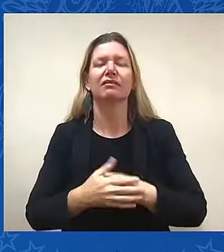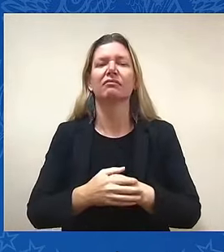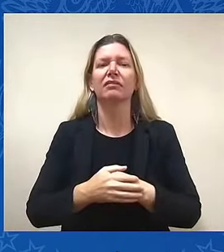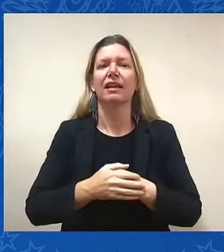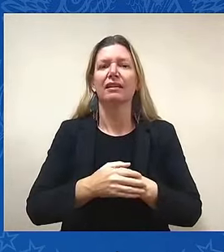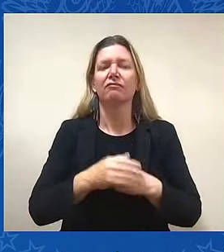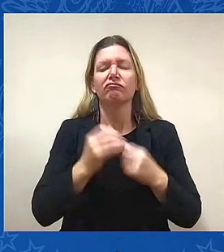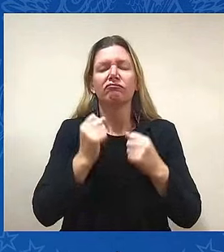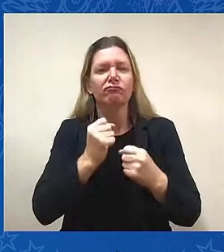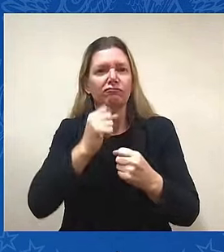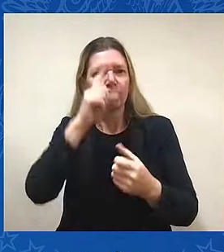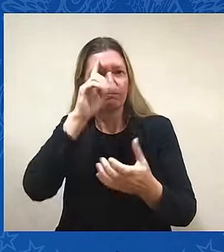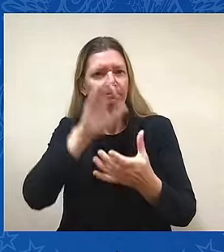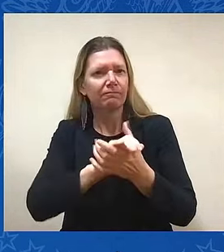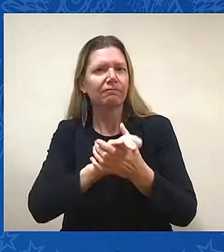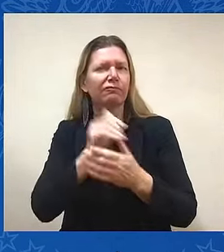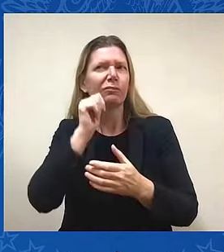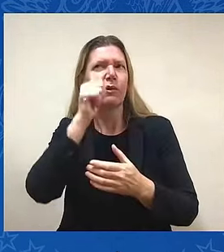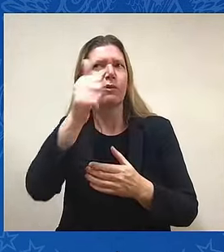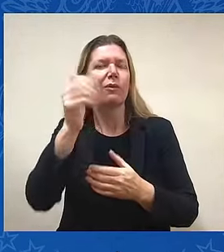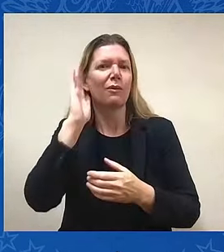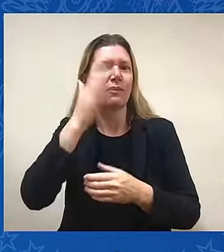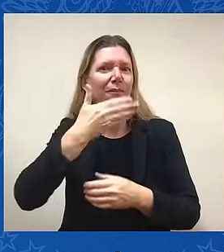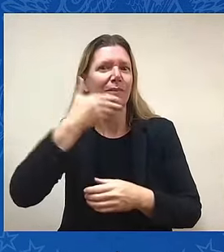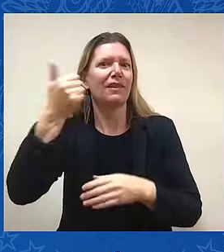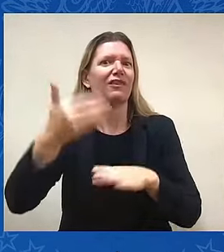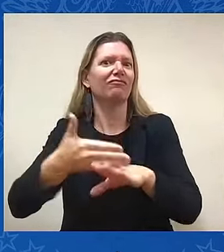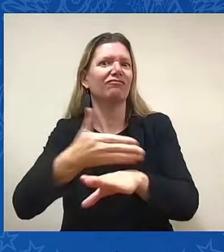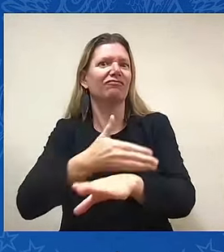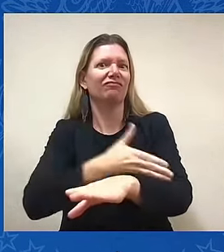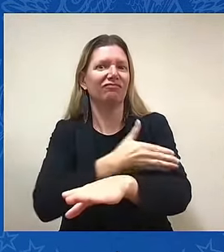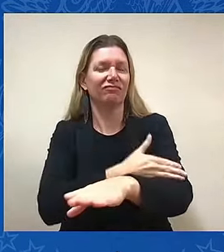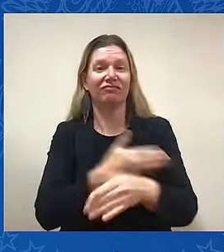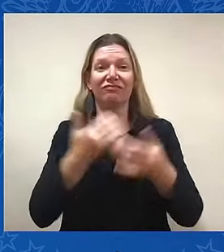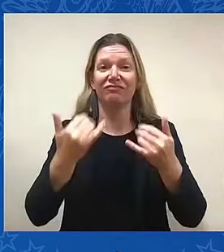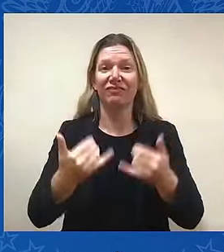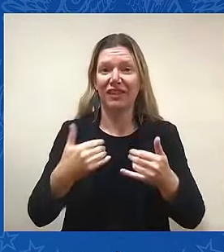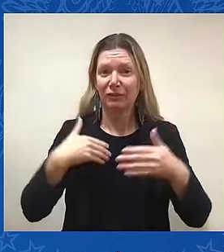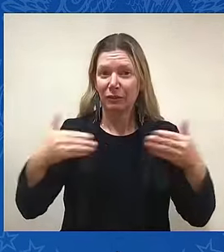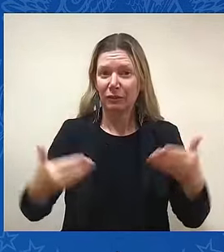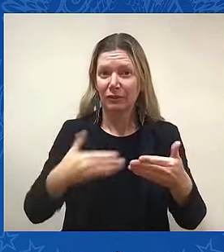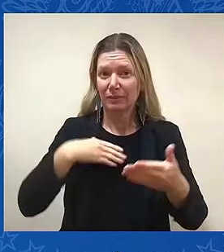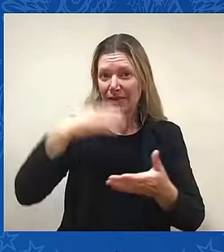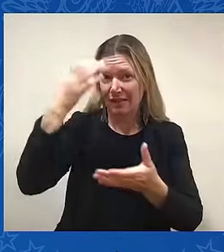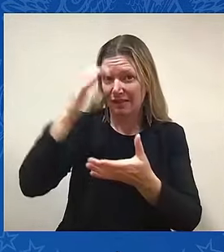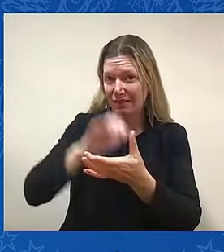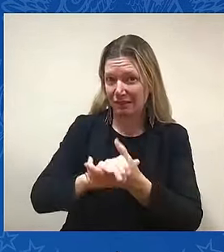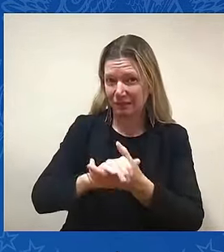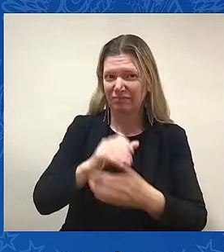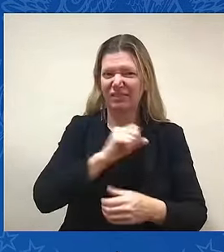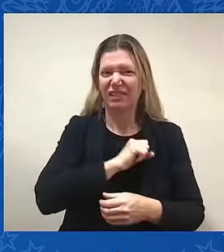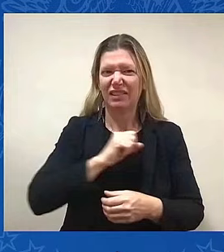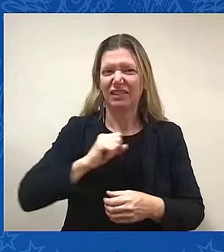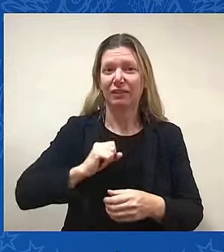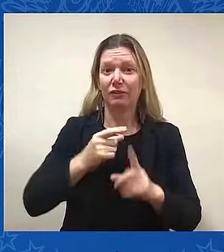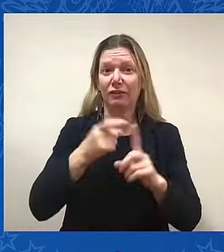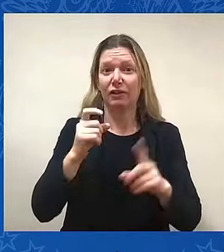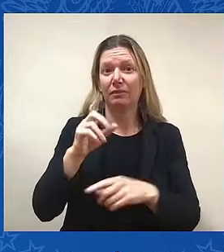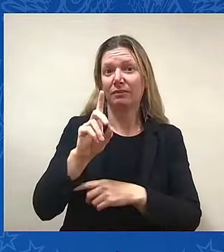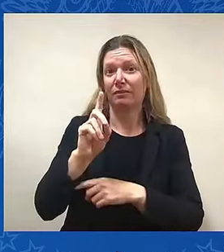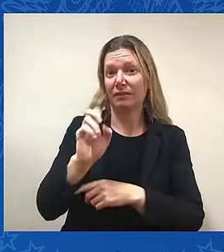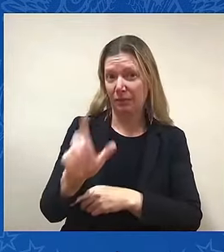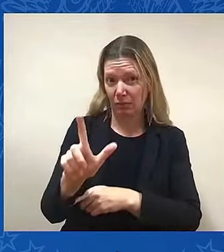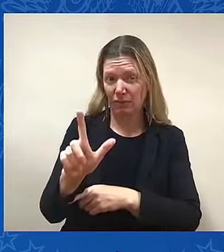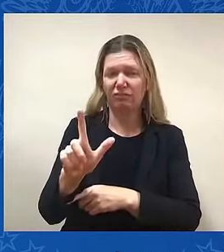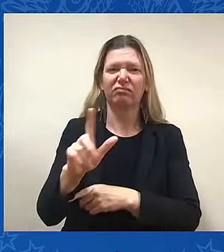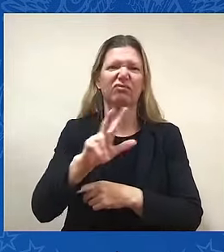I get to introduce my husband, Senator from Delaware for 36 years. And now the